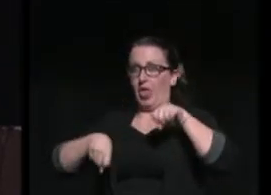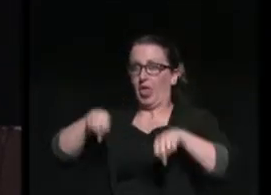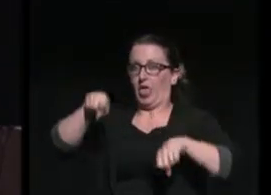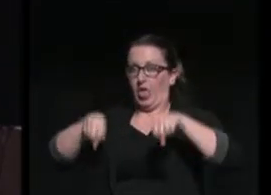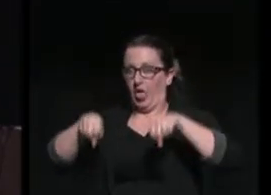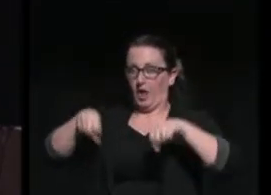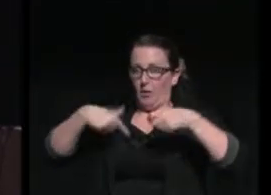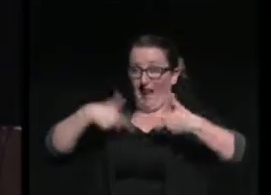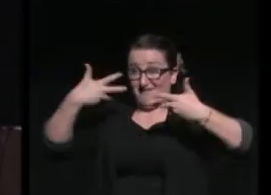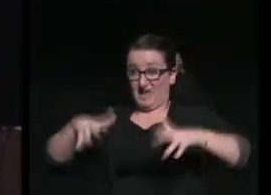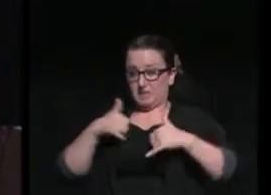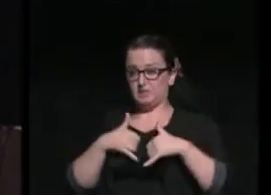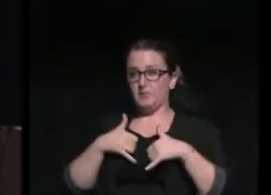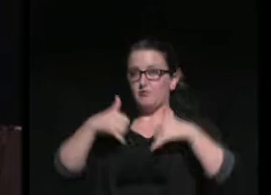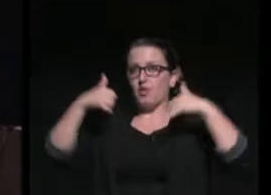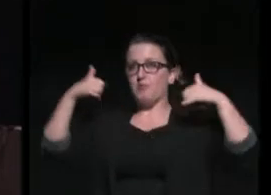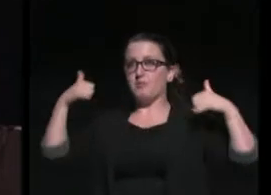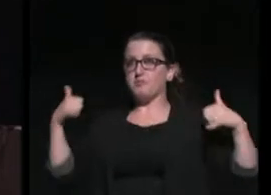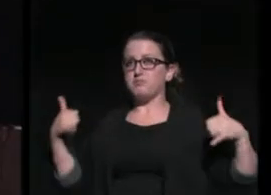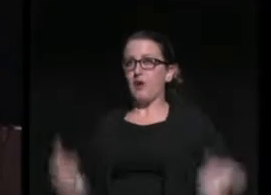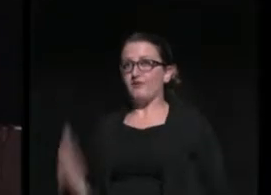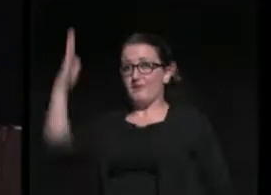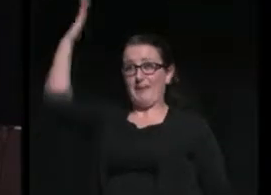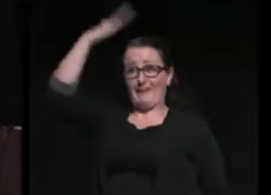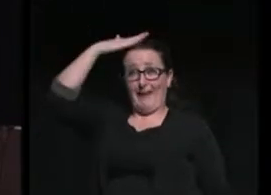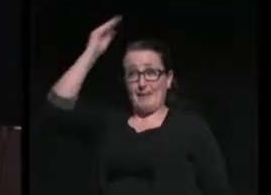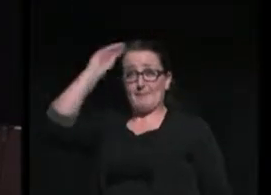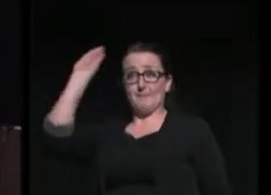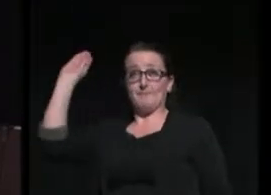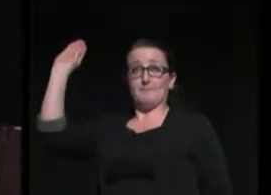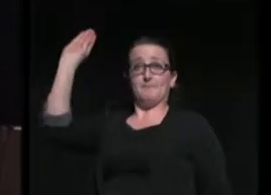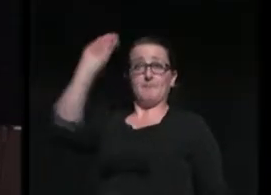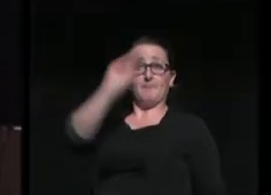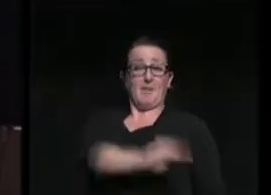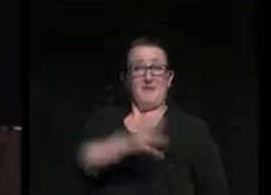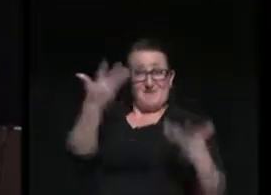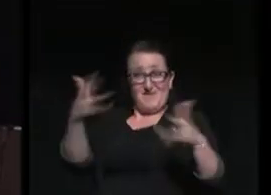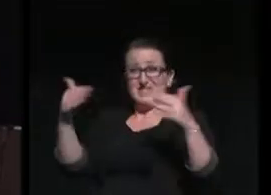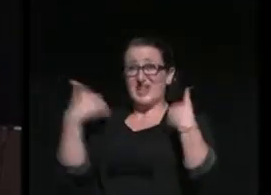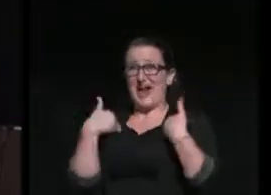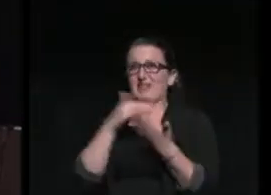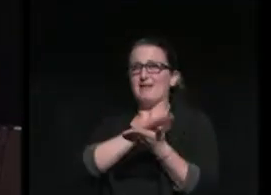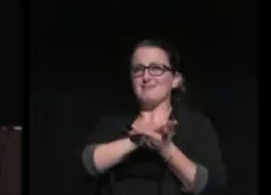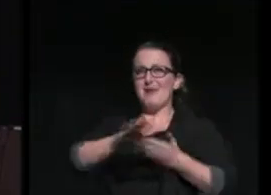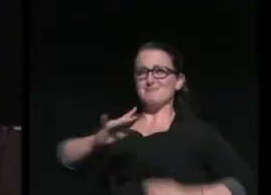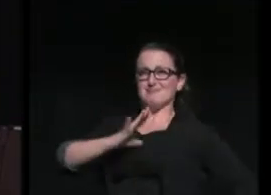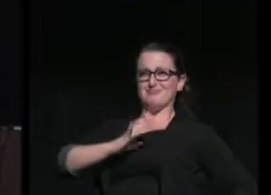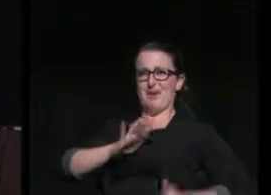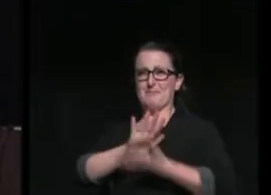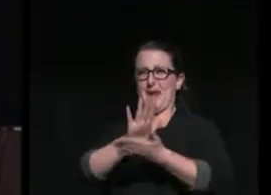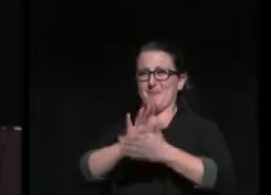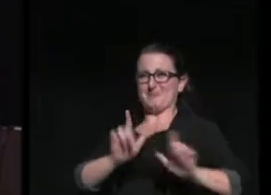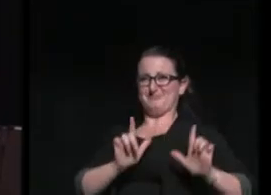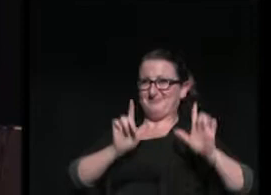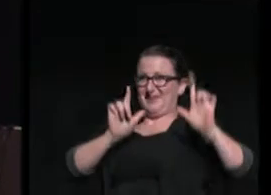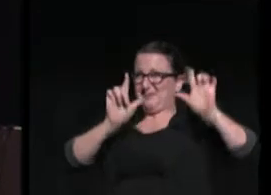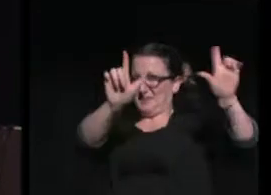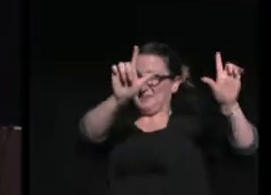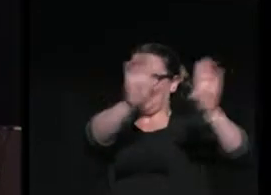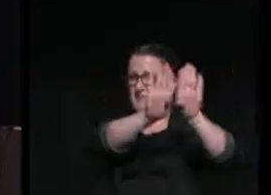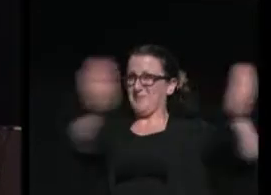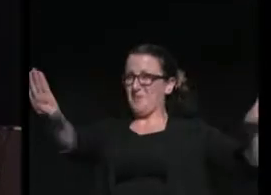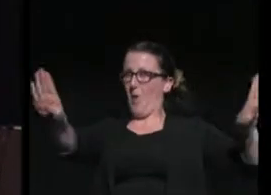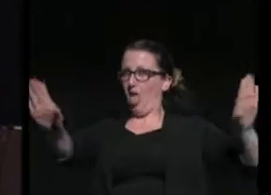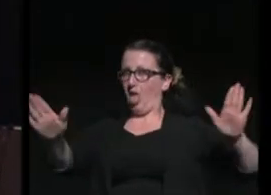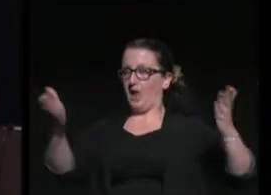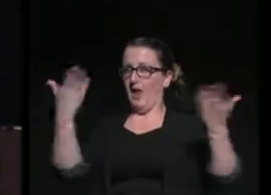took off my robe and packed away my cap and hung that nice piece of paper on the wall and walked into what is cruelly